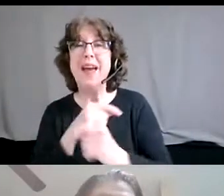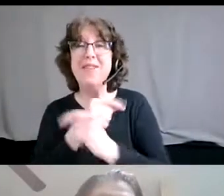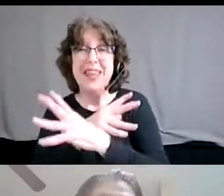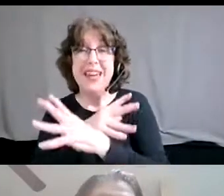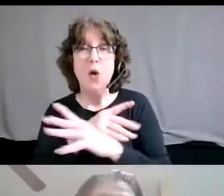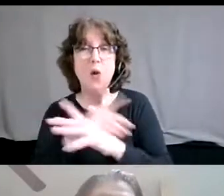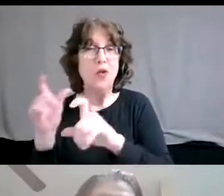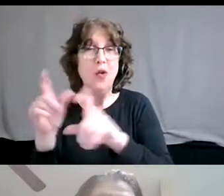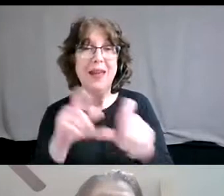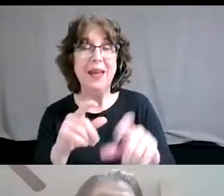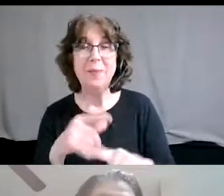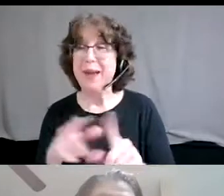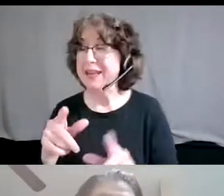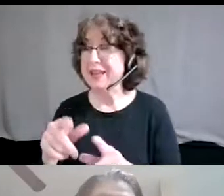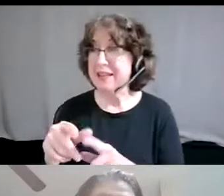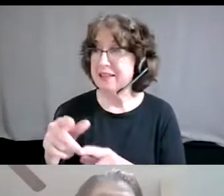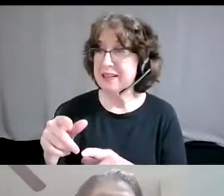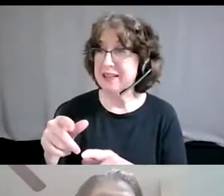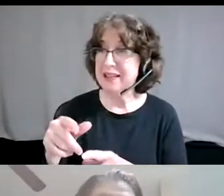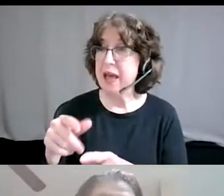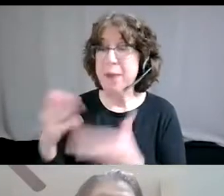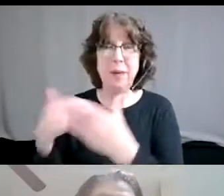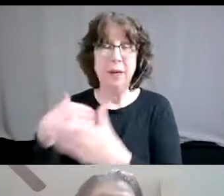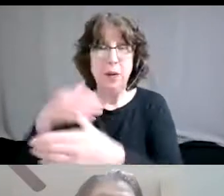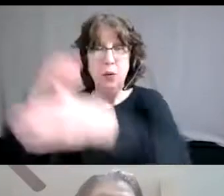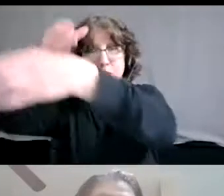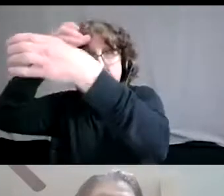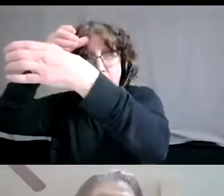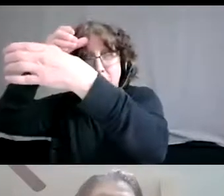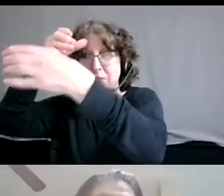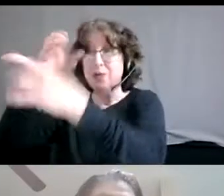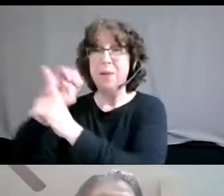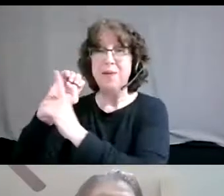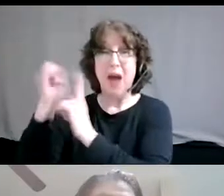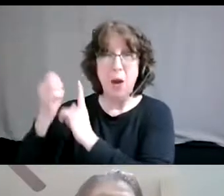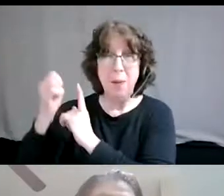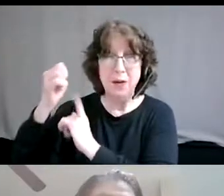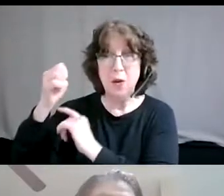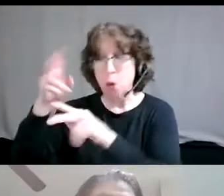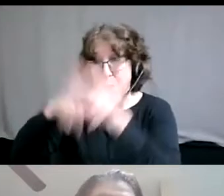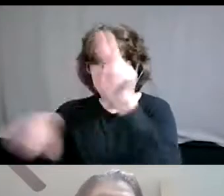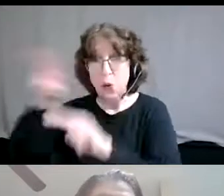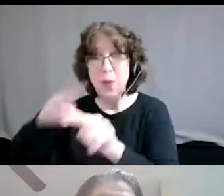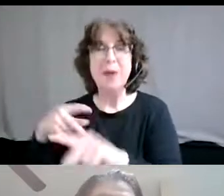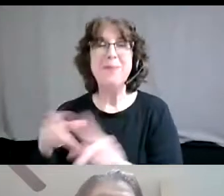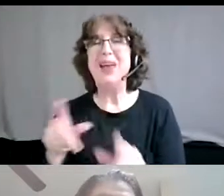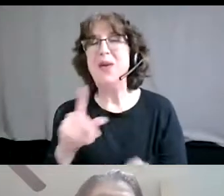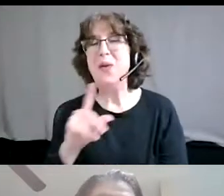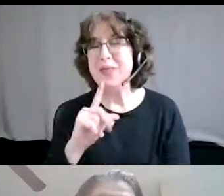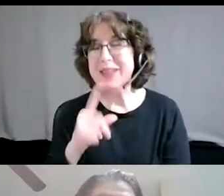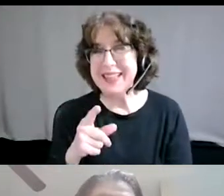But in that case, perhaps they may be very knowledgeable about environmental reviews, but how are they really going to give it the full,